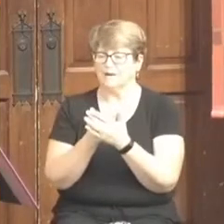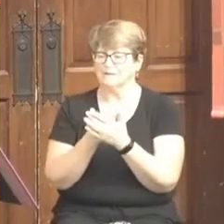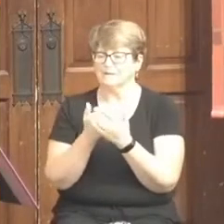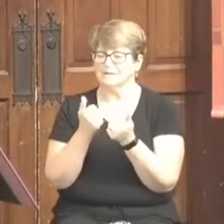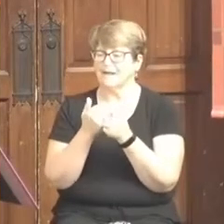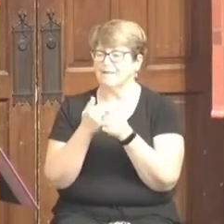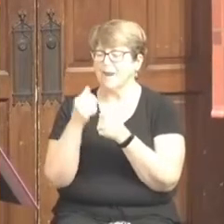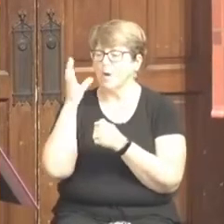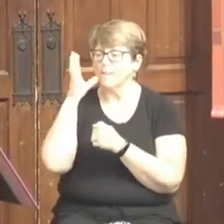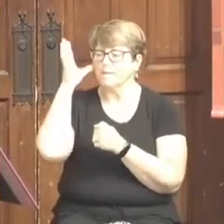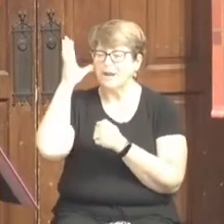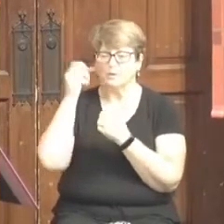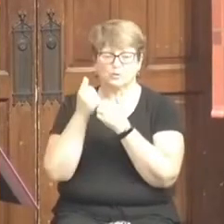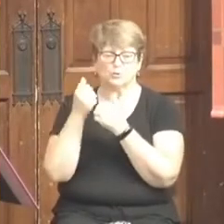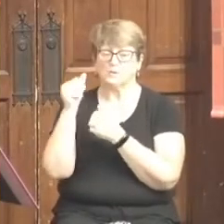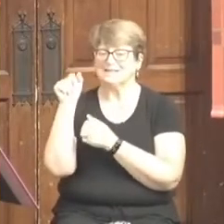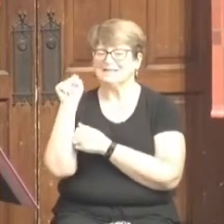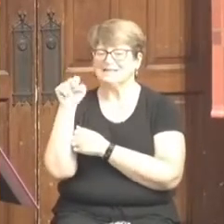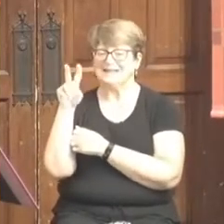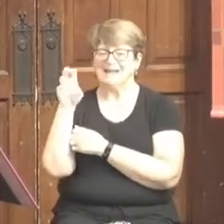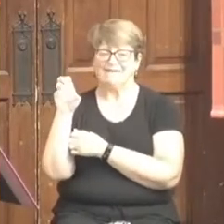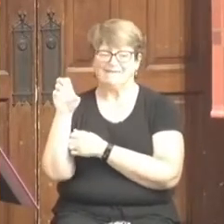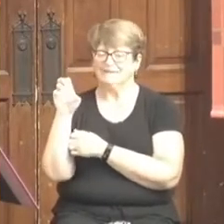gift Steve has been to Eastern Pennsylvania.